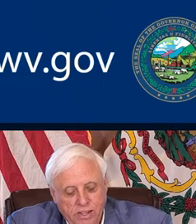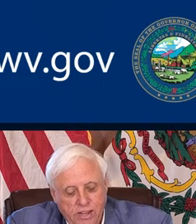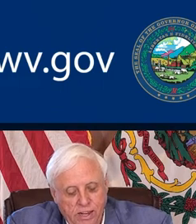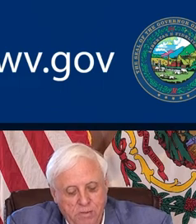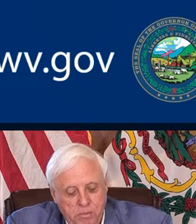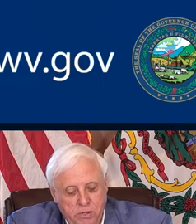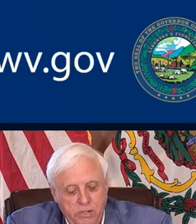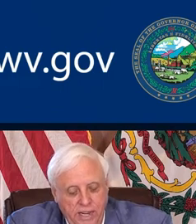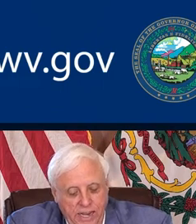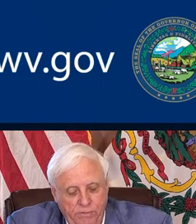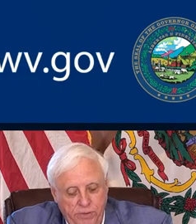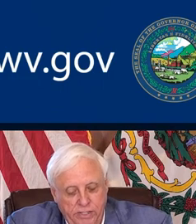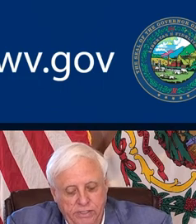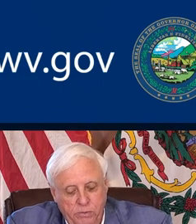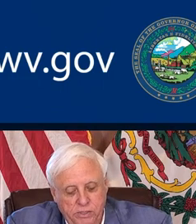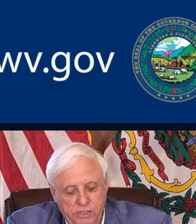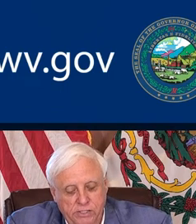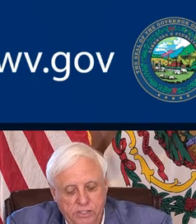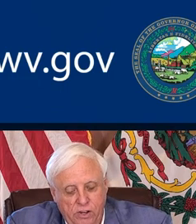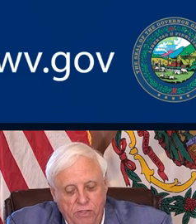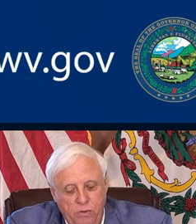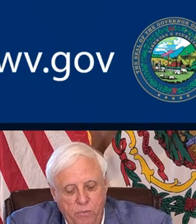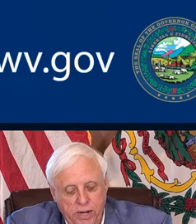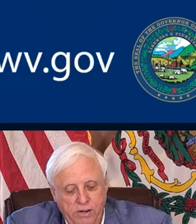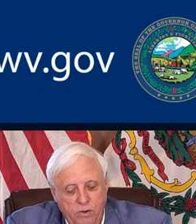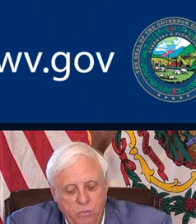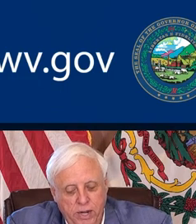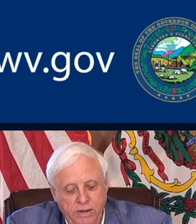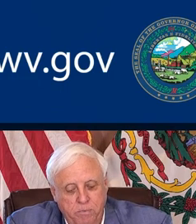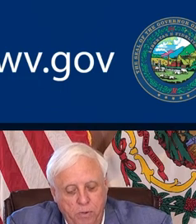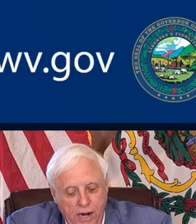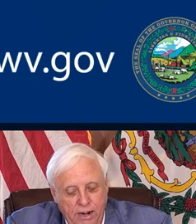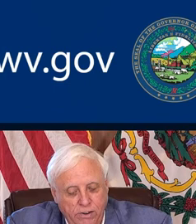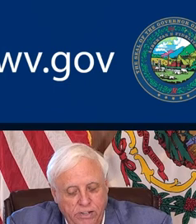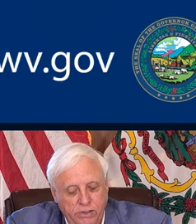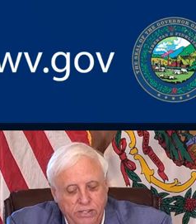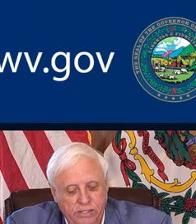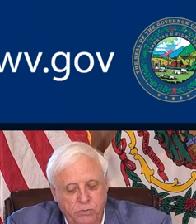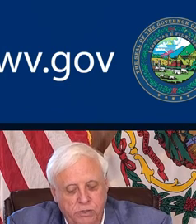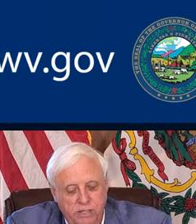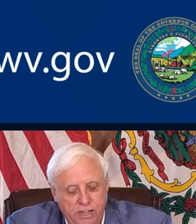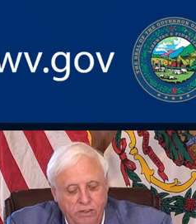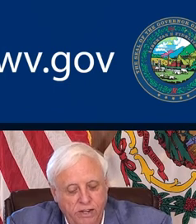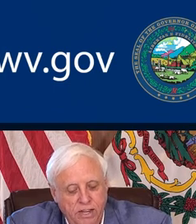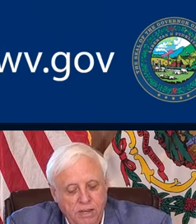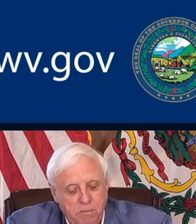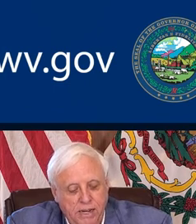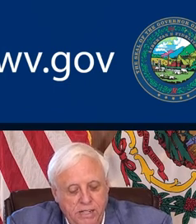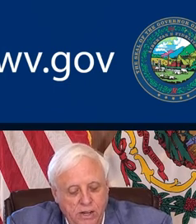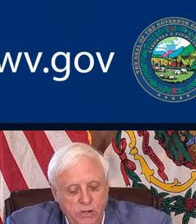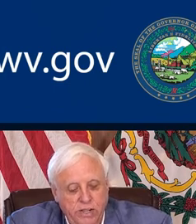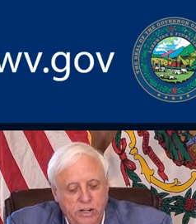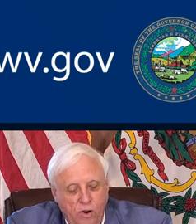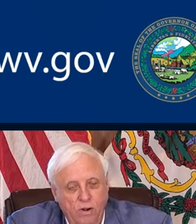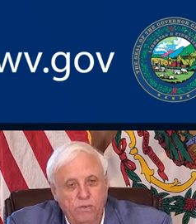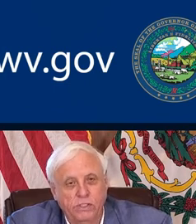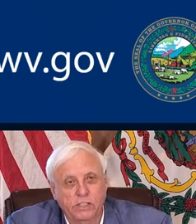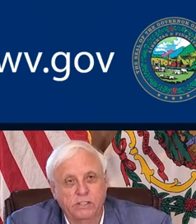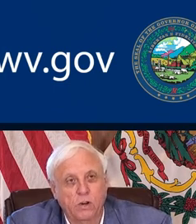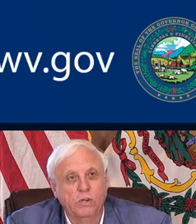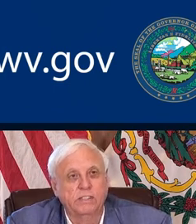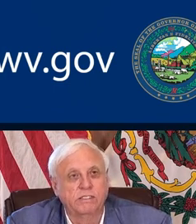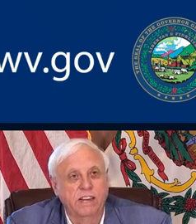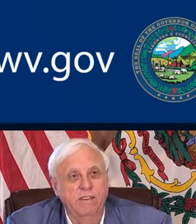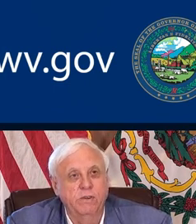blue catfish that was just caught. The record weight prior to this was held by Cody Carver